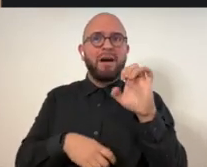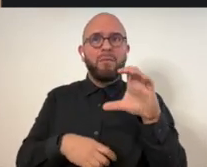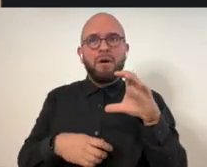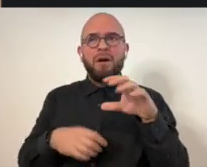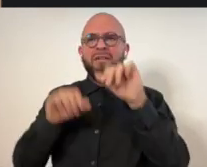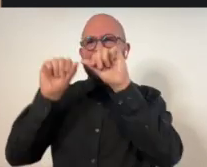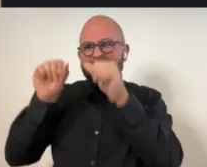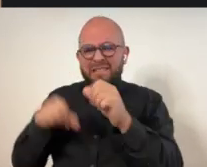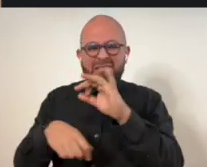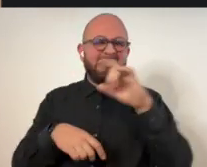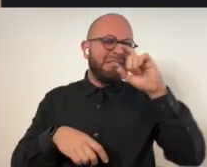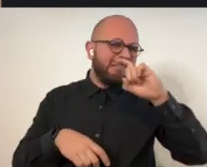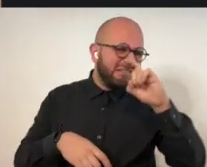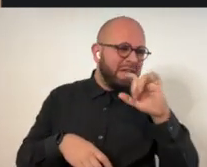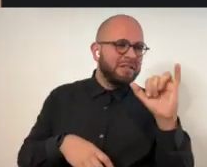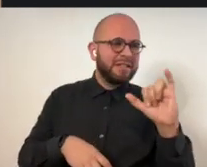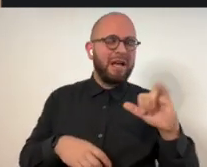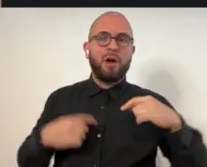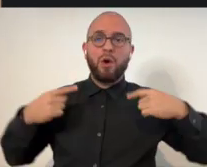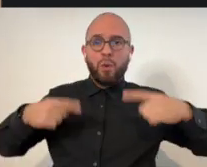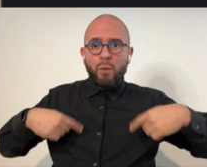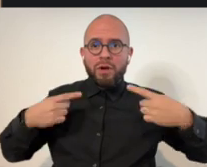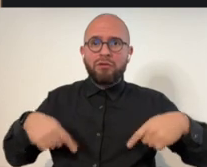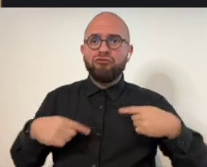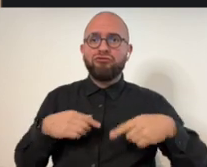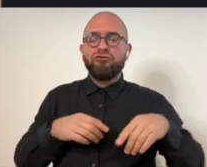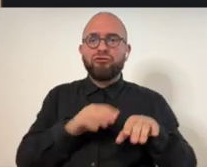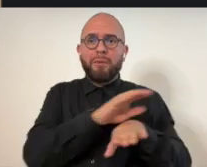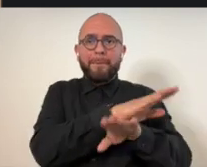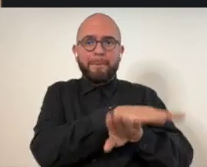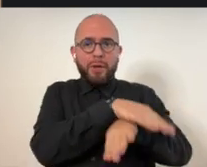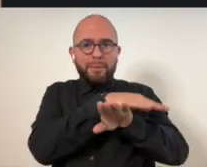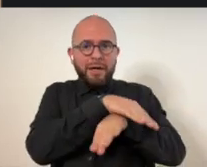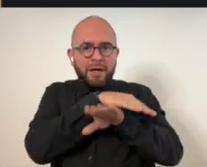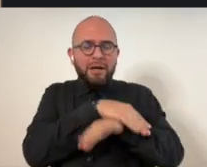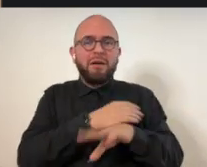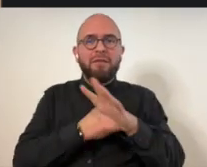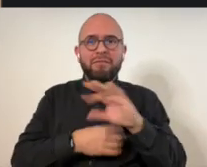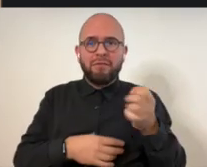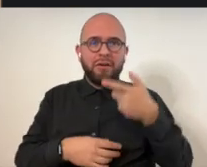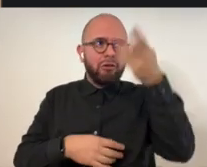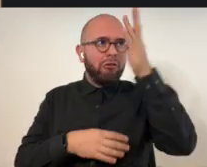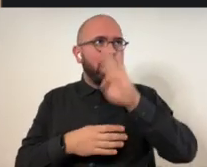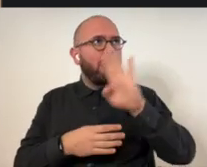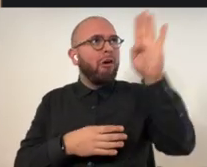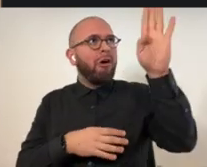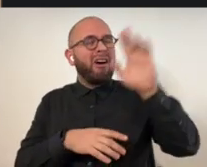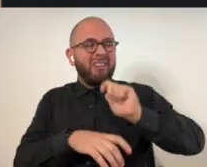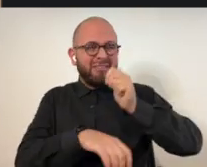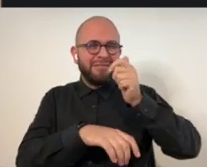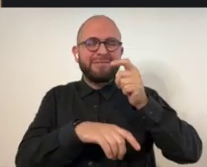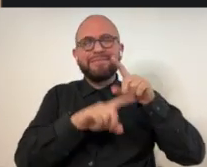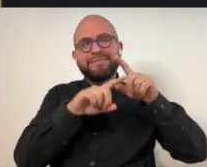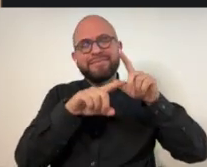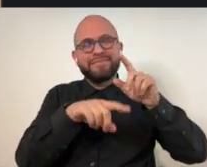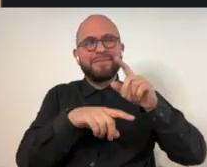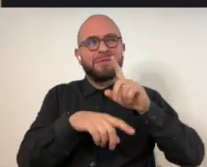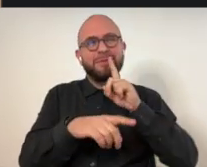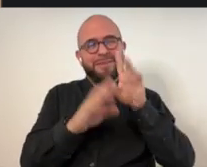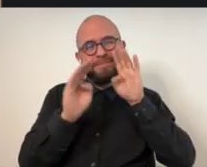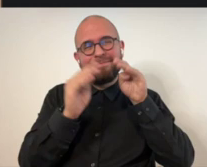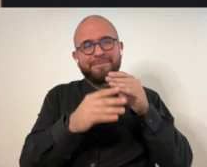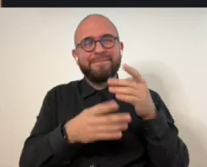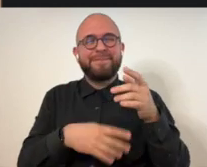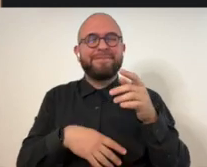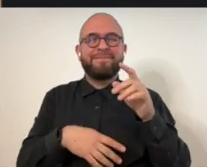work and I would make fabric figures and, and dolls like wheelchair mermaids and